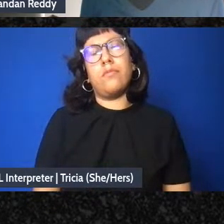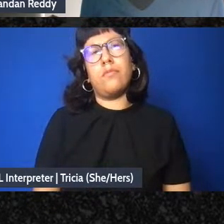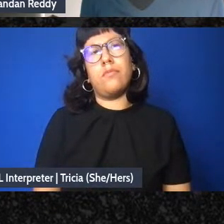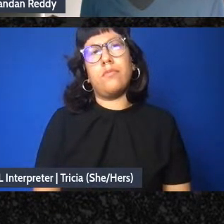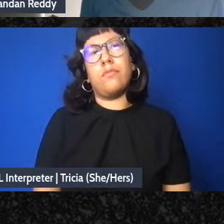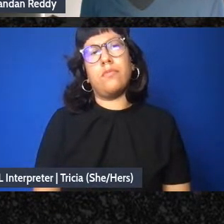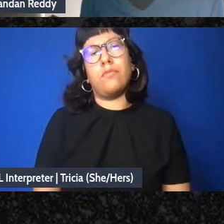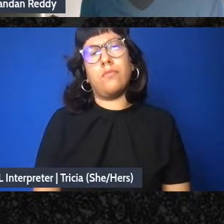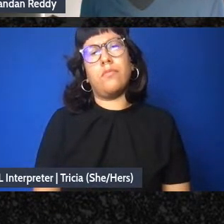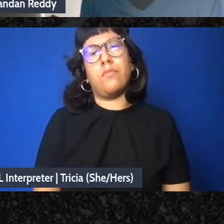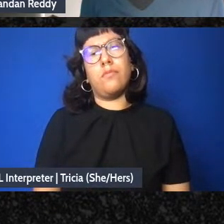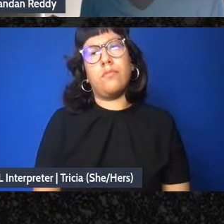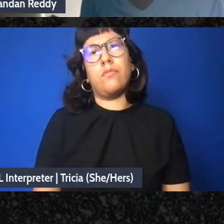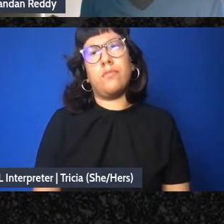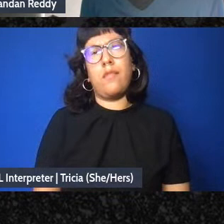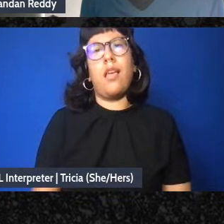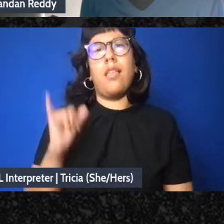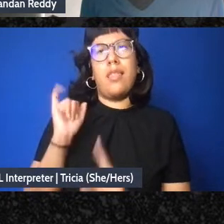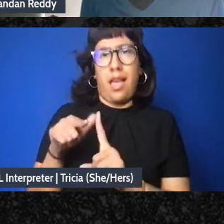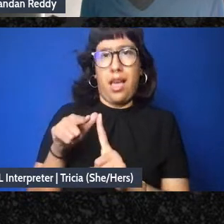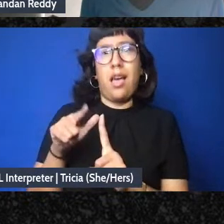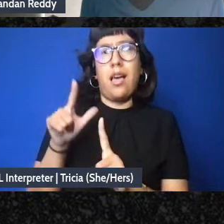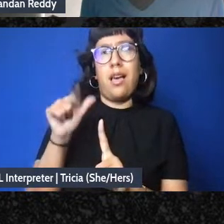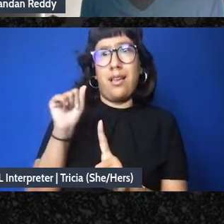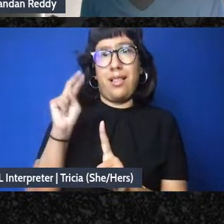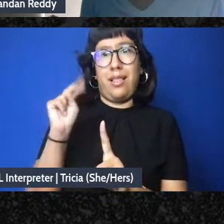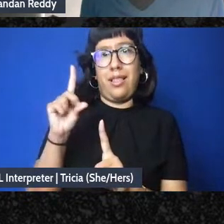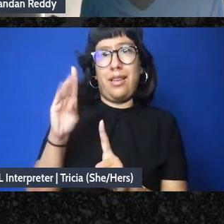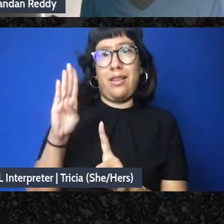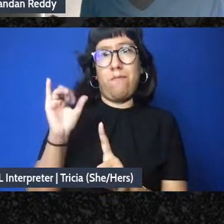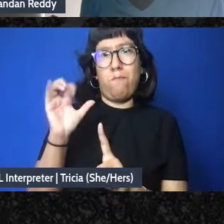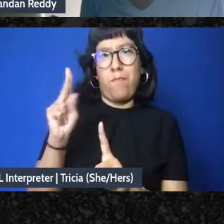a key to how we dismantle